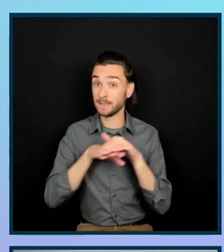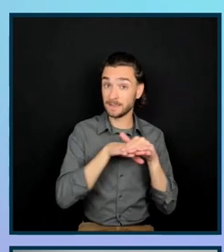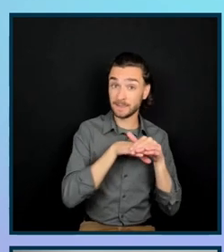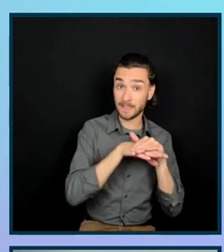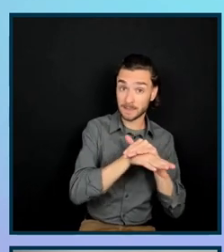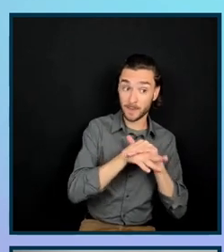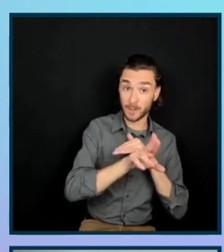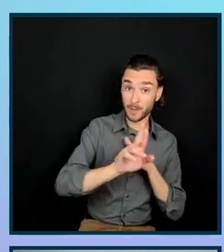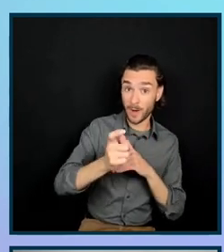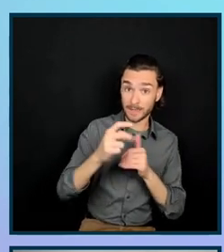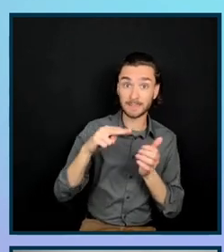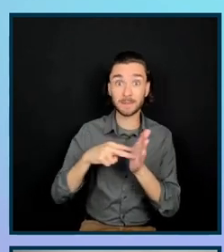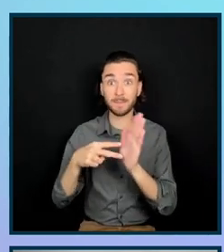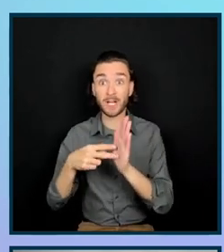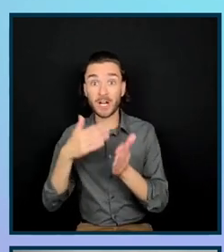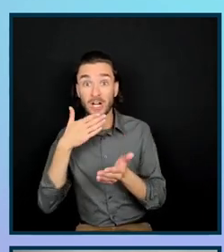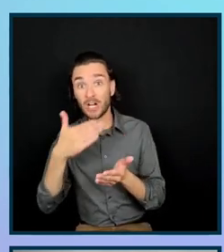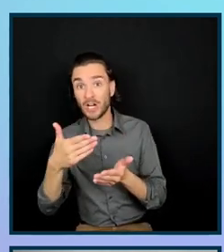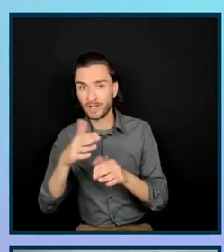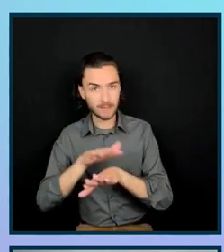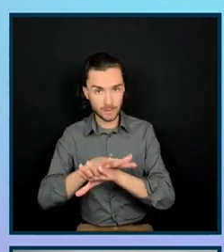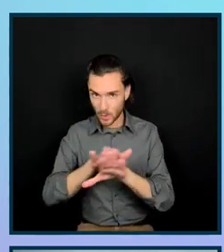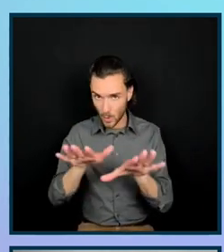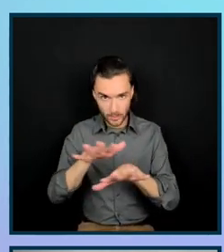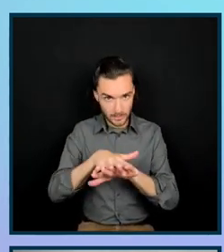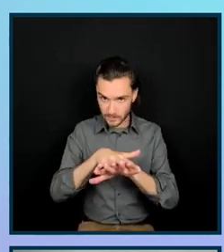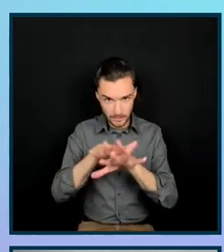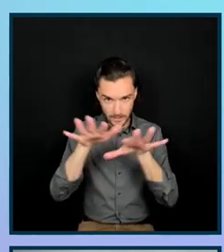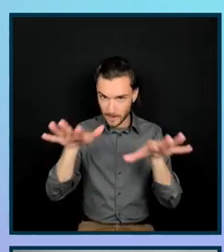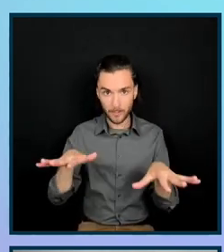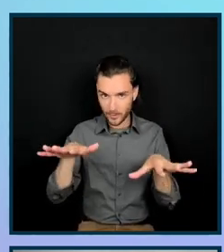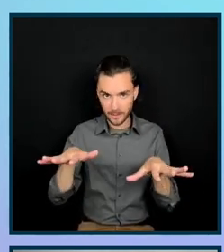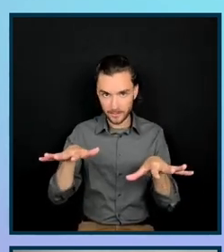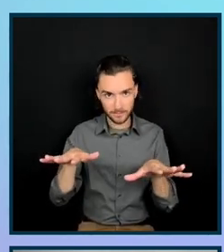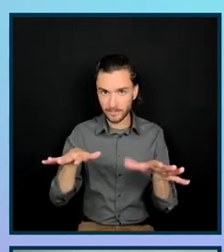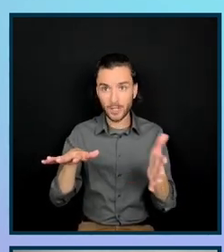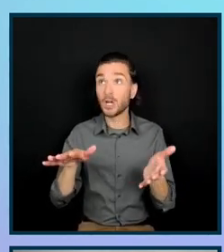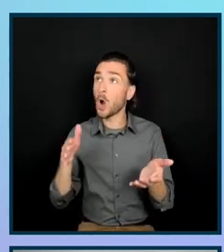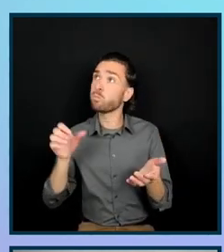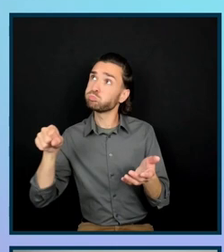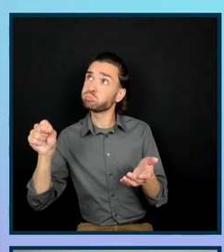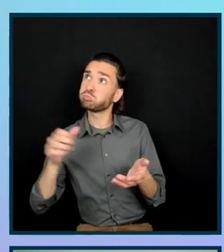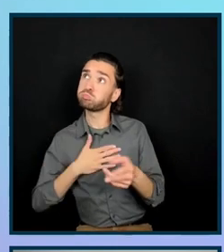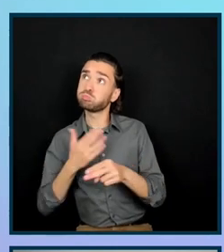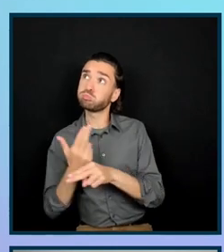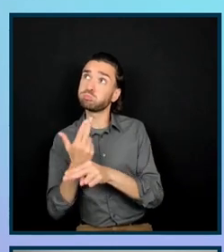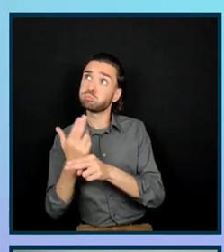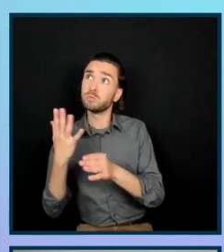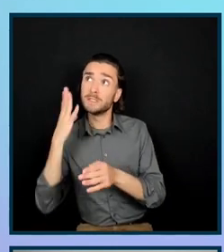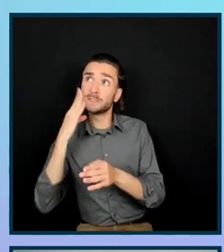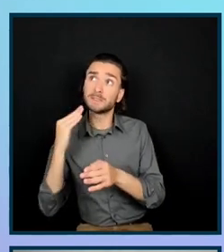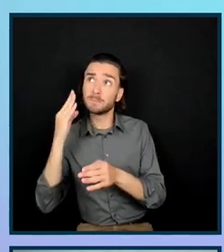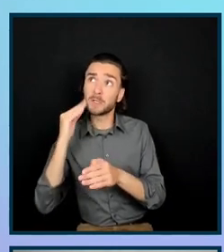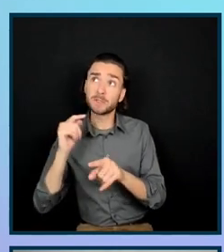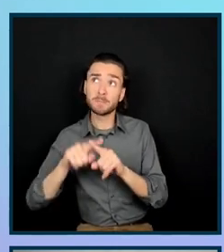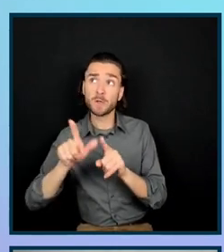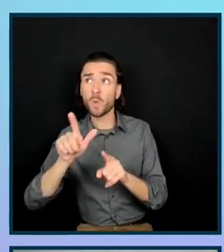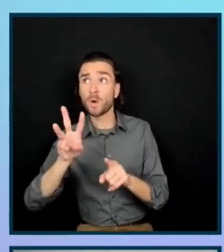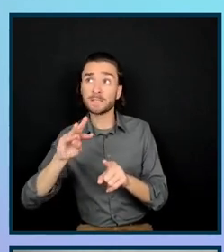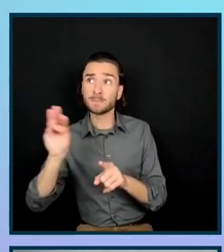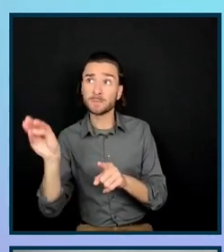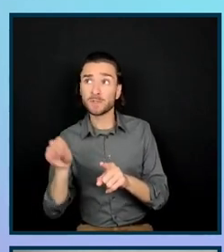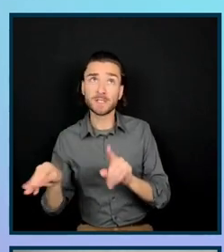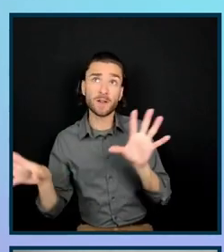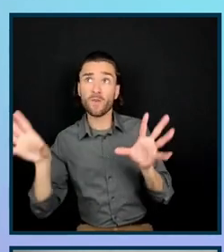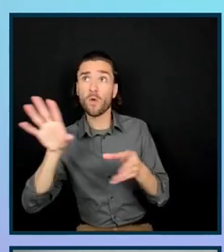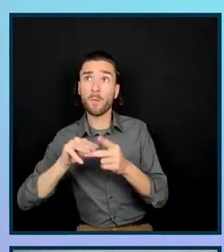aren't and shouldn't be separate. You can't say you have a good user experience if about 26% of the U.S. population